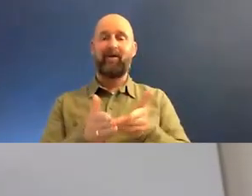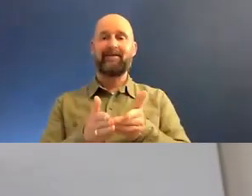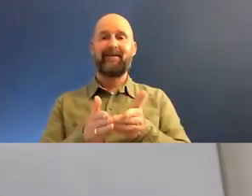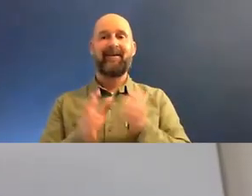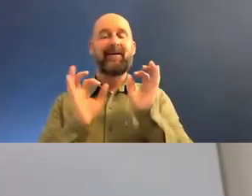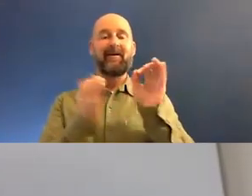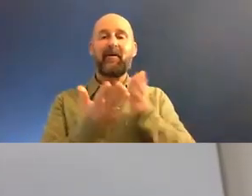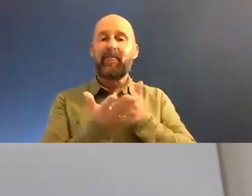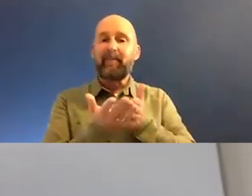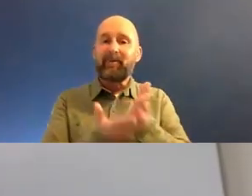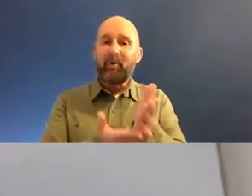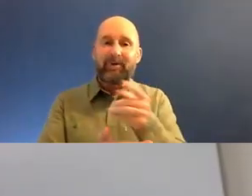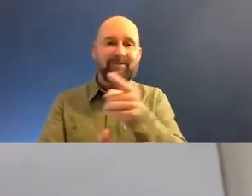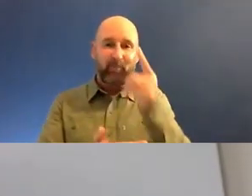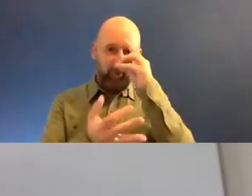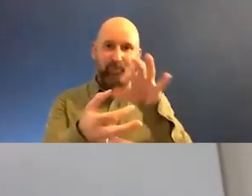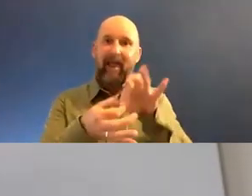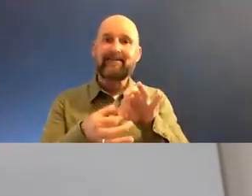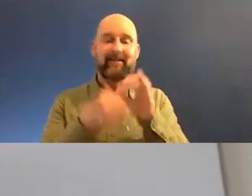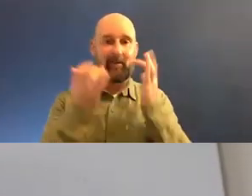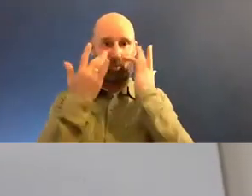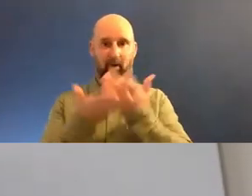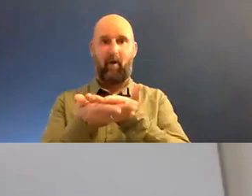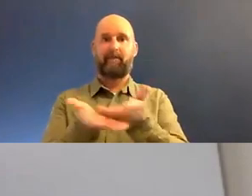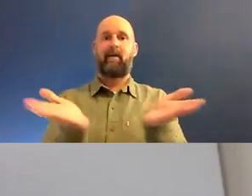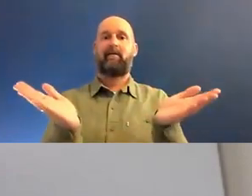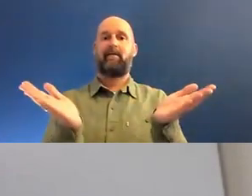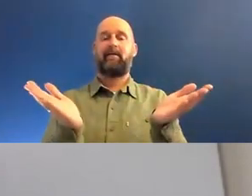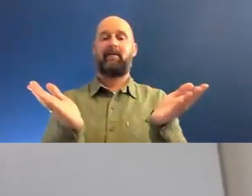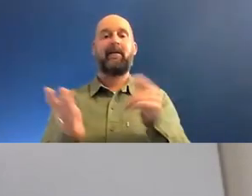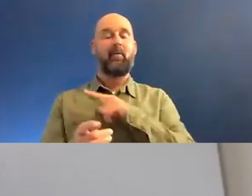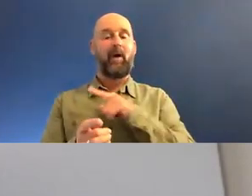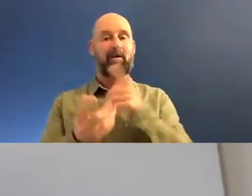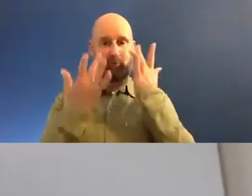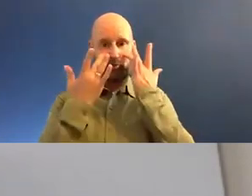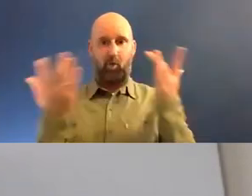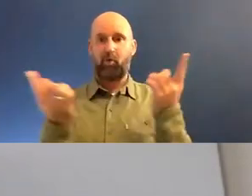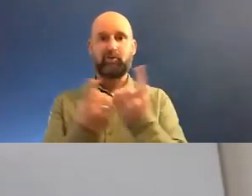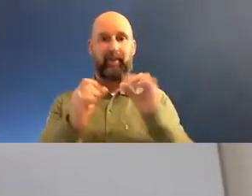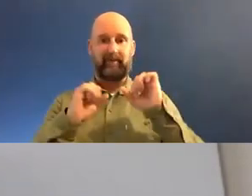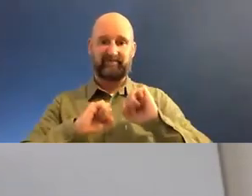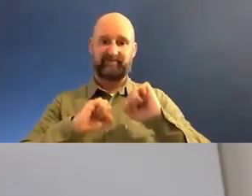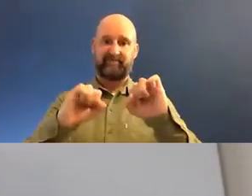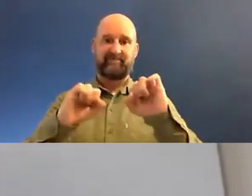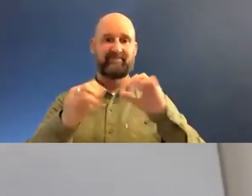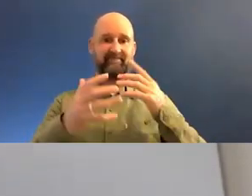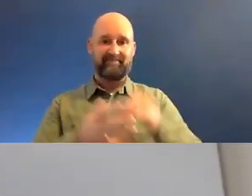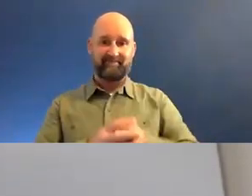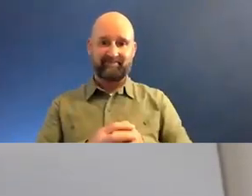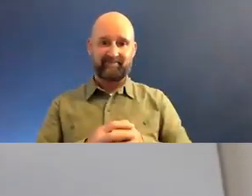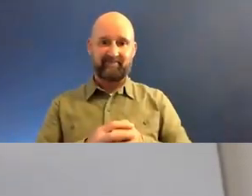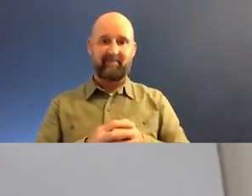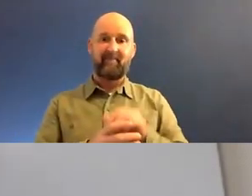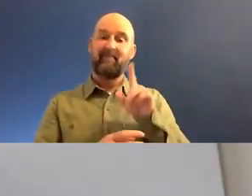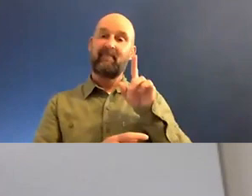to think the pure, the purist will relate to that idea is, all you can ever do is channel something that is from somewhere deep inside